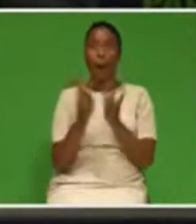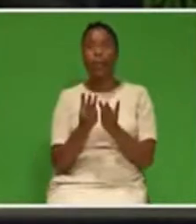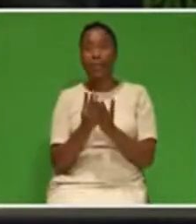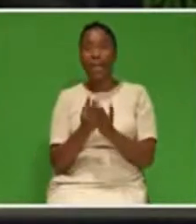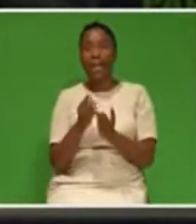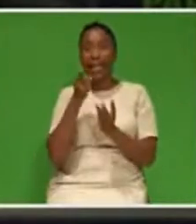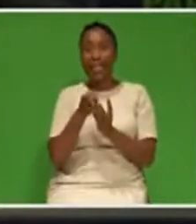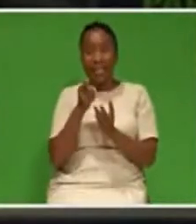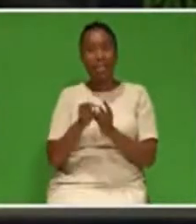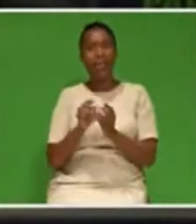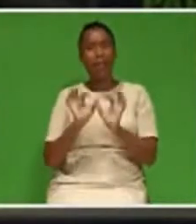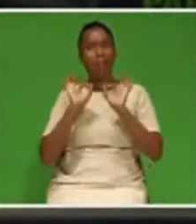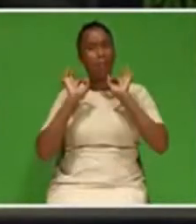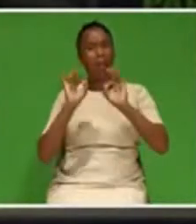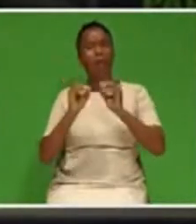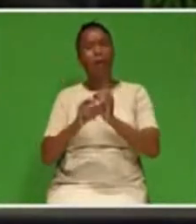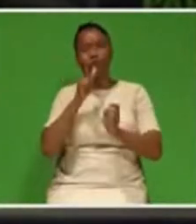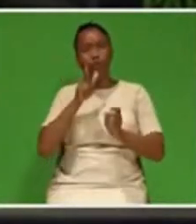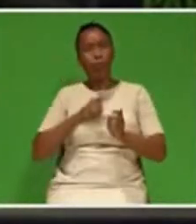Premier of Mpumalanga,